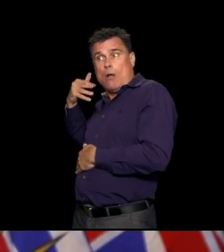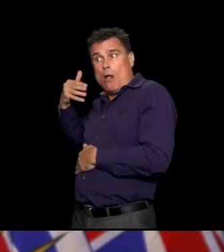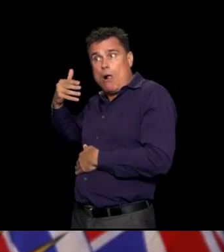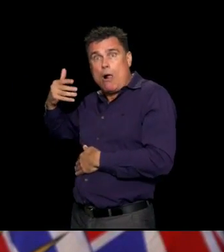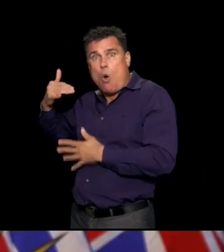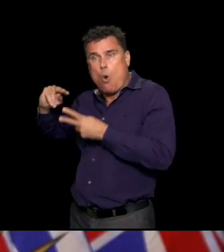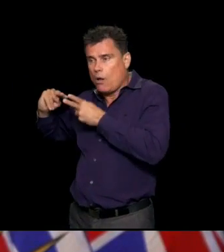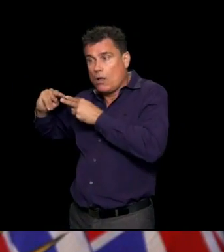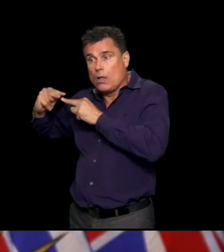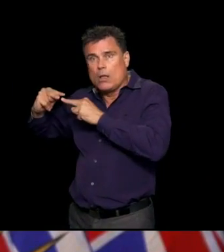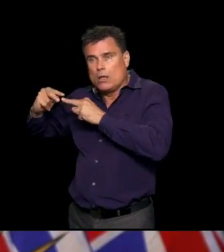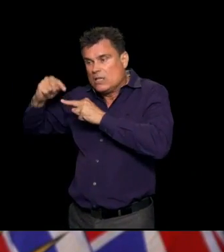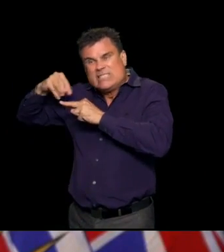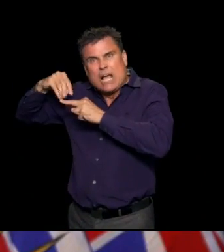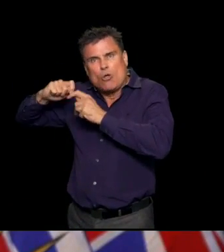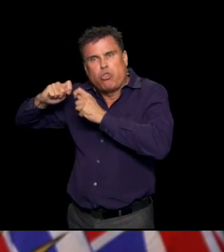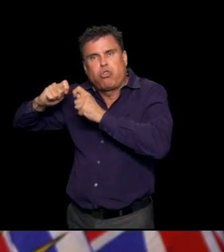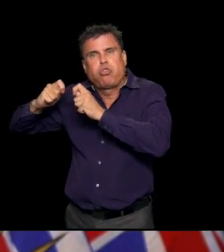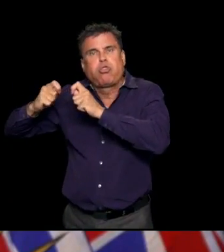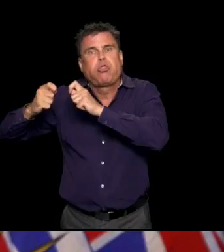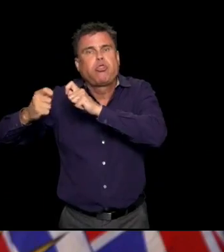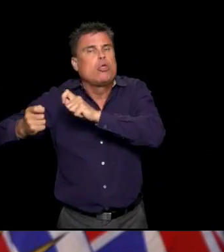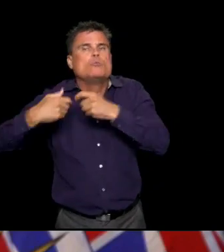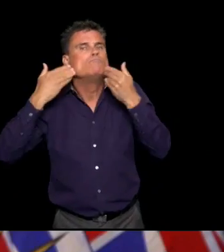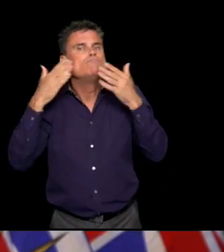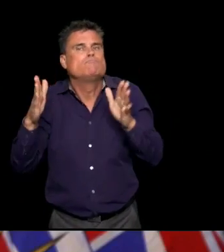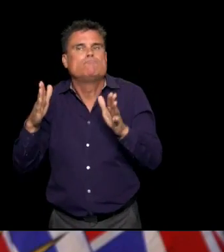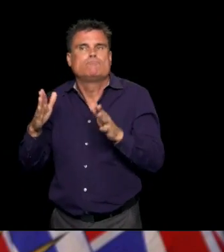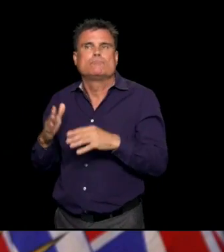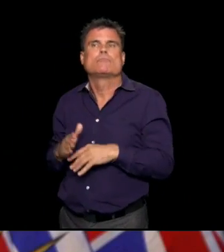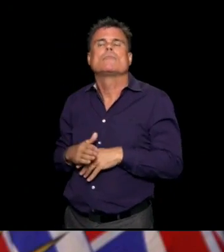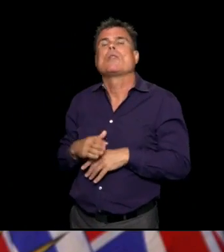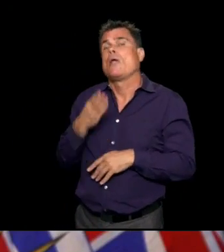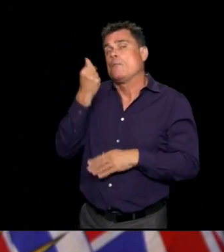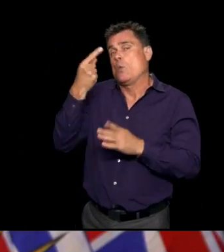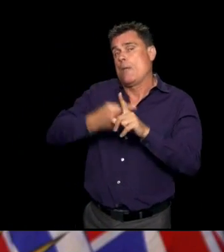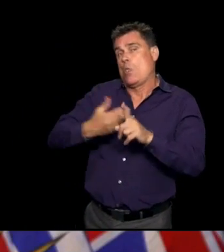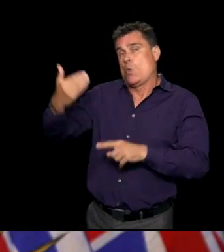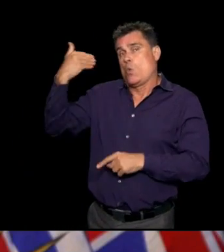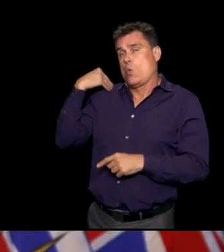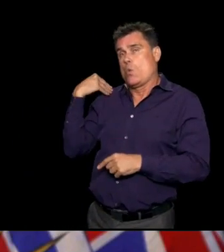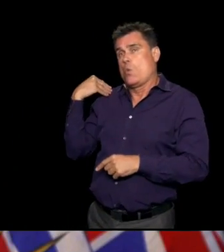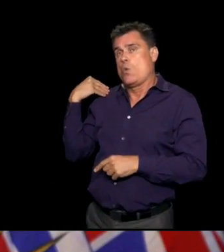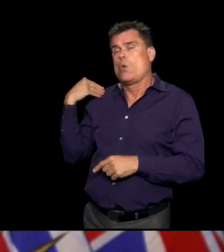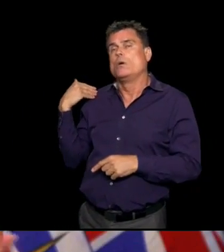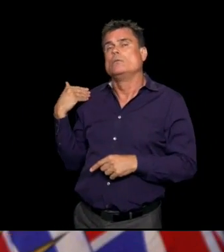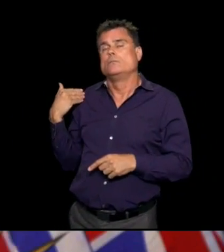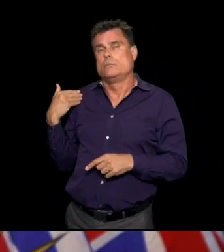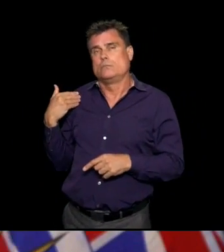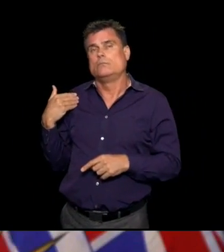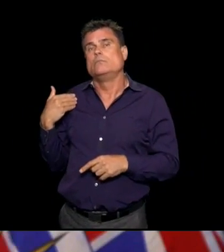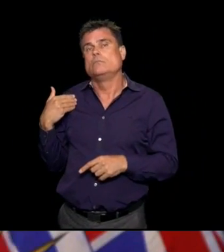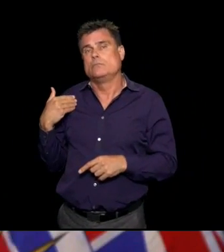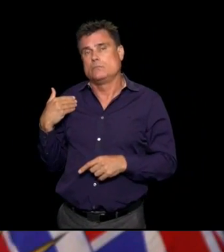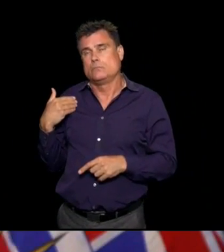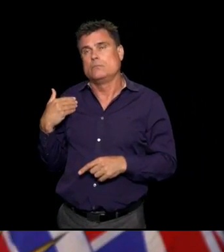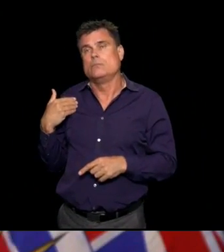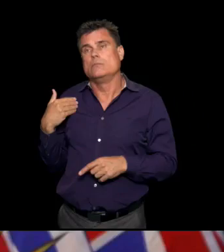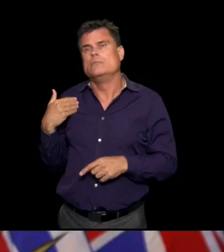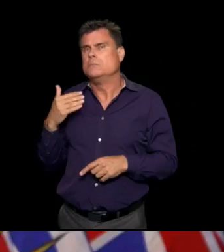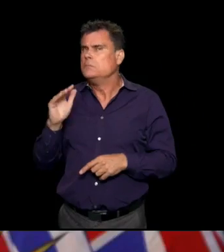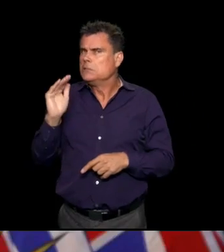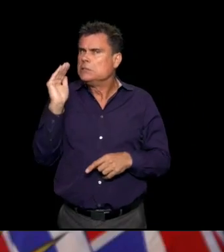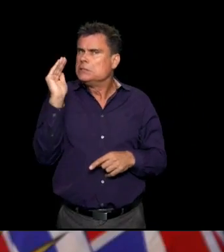come from. And we presented some of that data a few months ago which showed that our initial introductions, had some